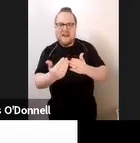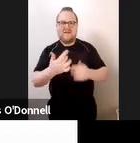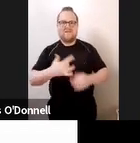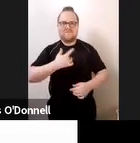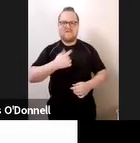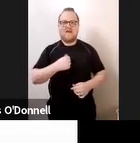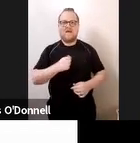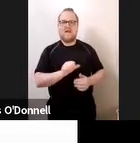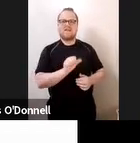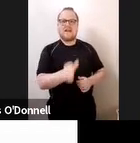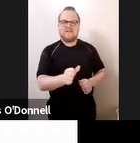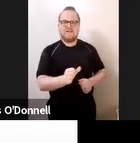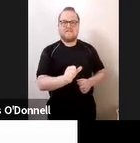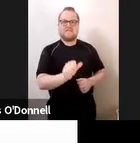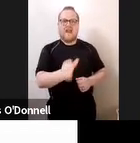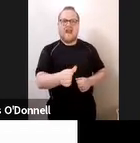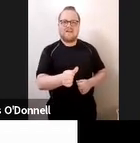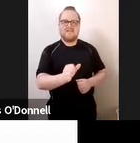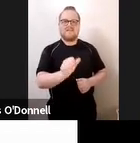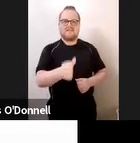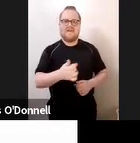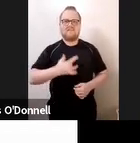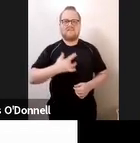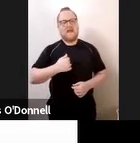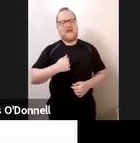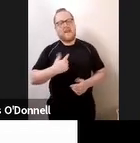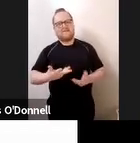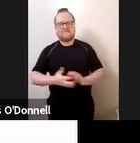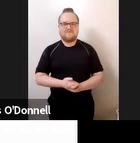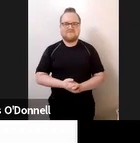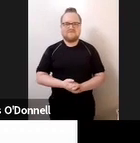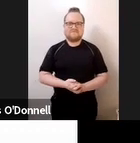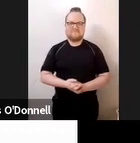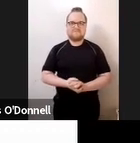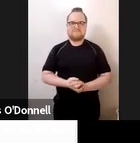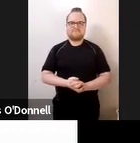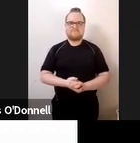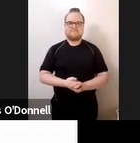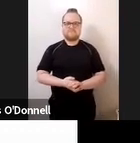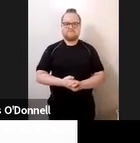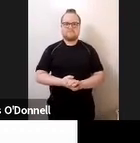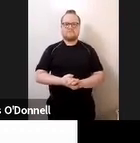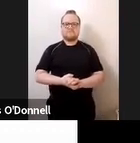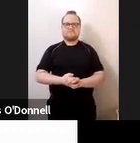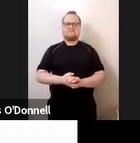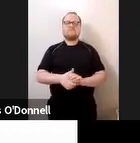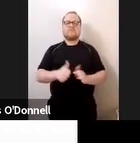for me. But if we can go back one, please. Thank you. So touch.